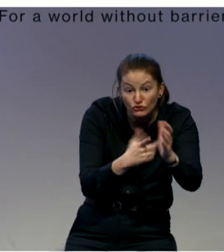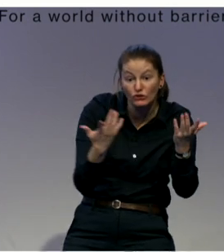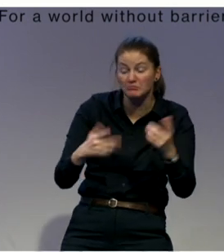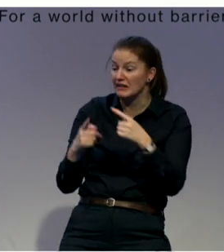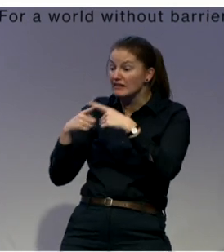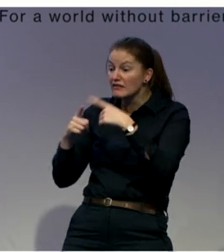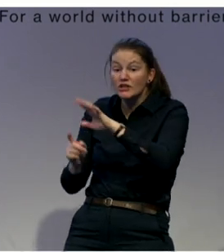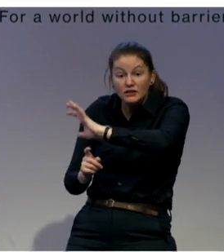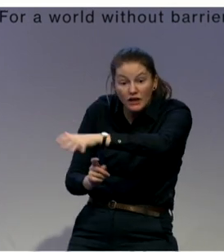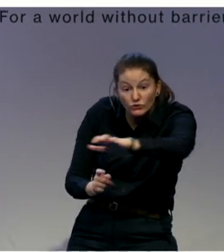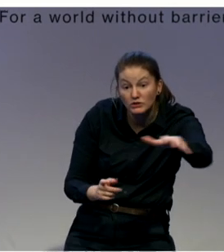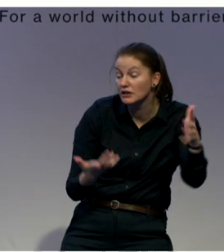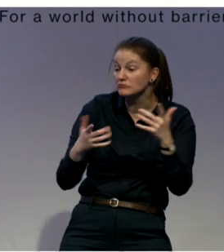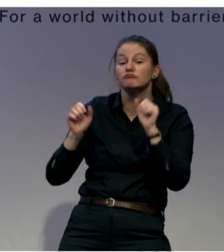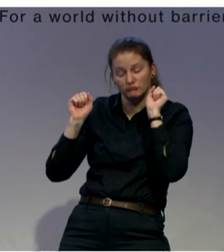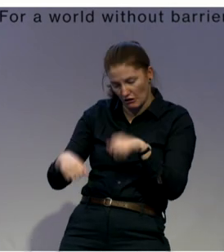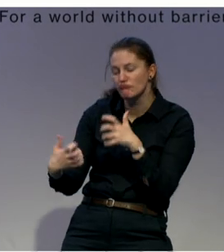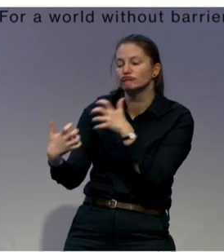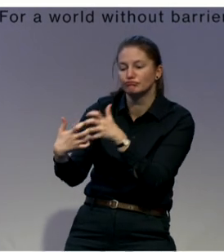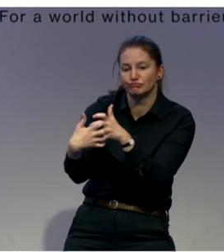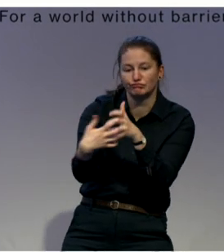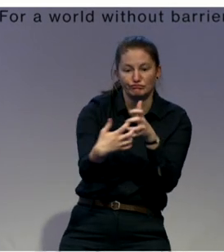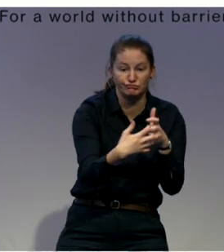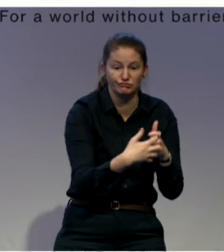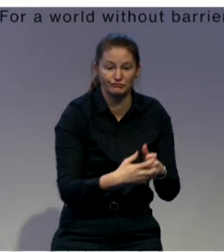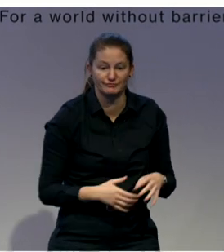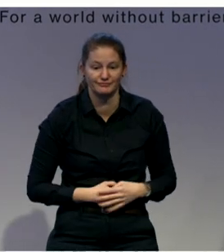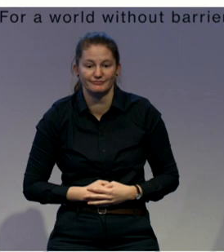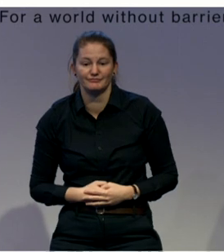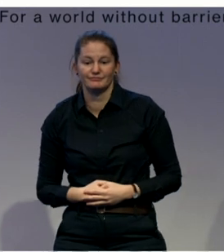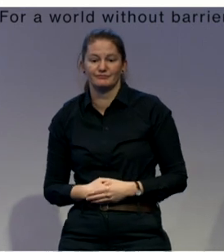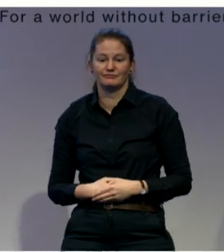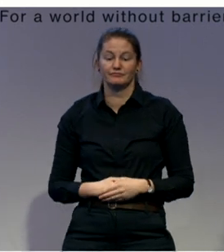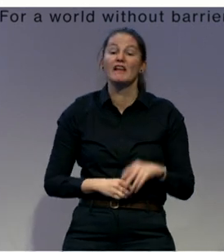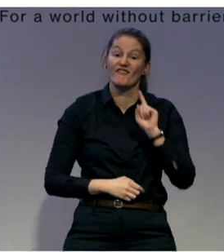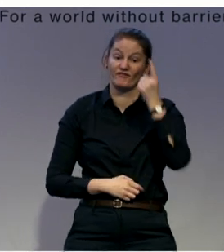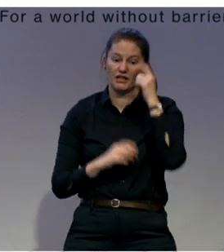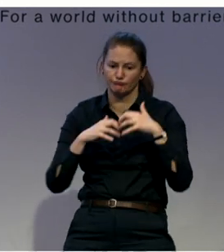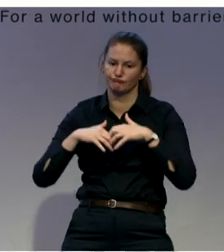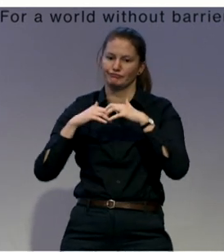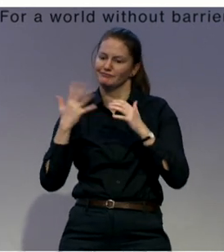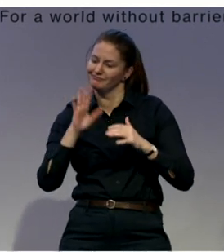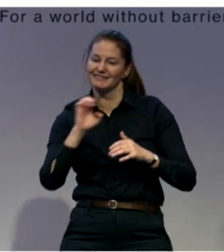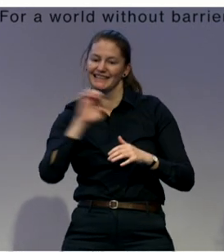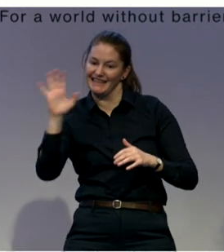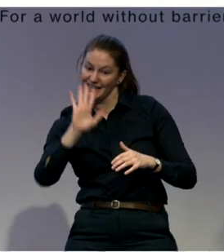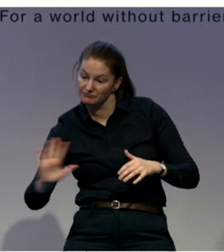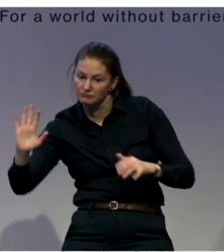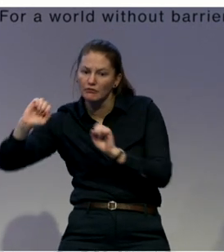So, we started in Eastern Europe and Africa and more recently in Latin America